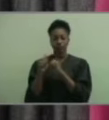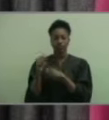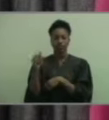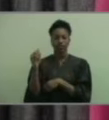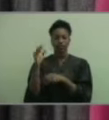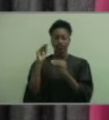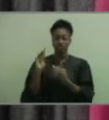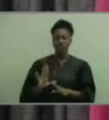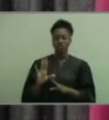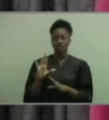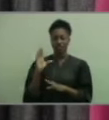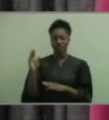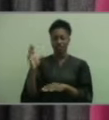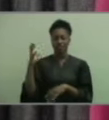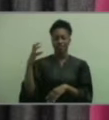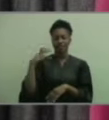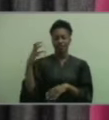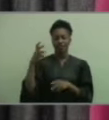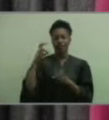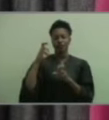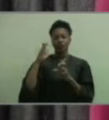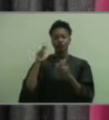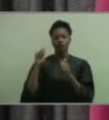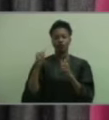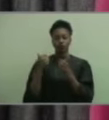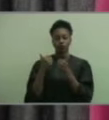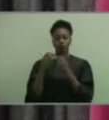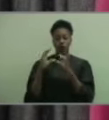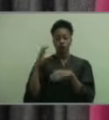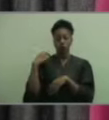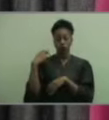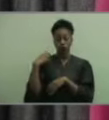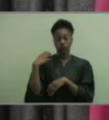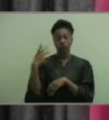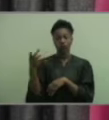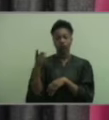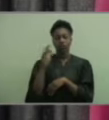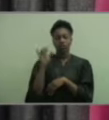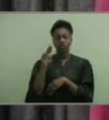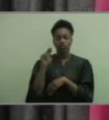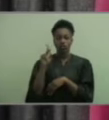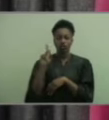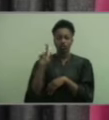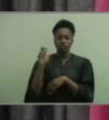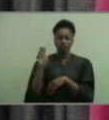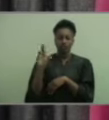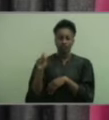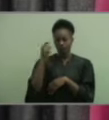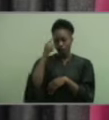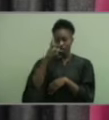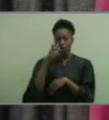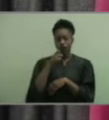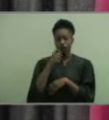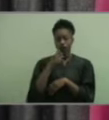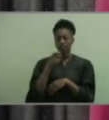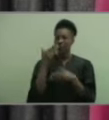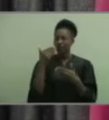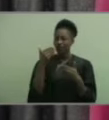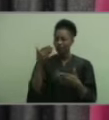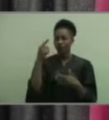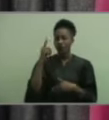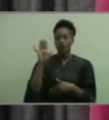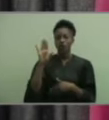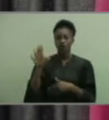HBJ. Congratulations, coach Brooker, and thank you for your continued dedication and commitment to education.